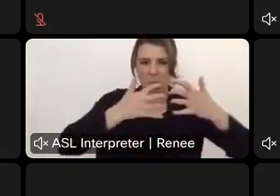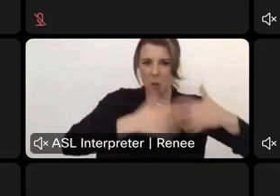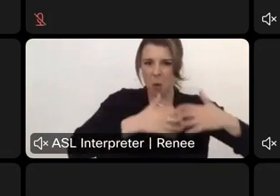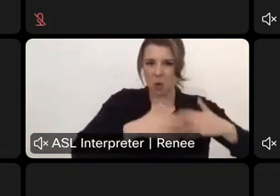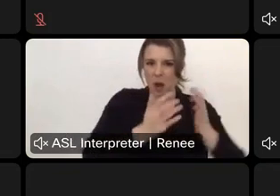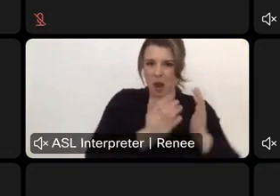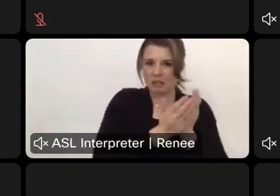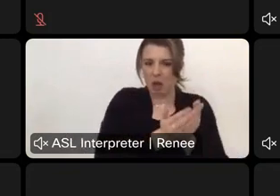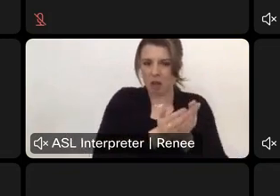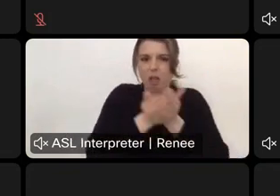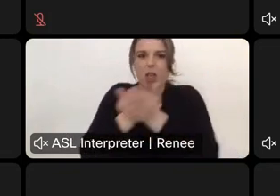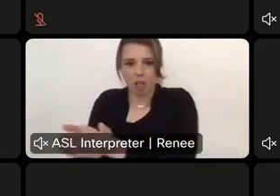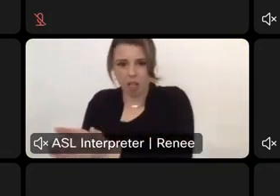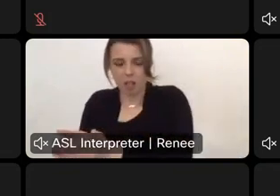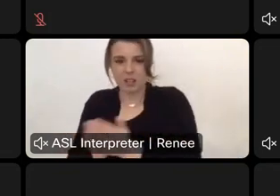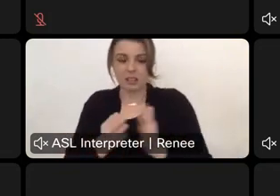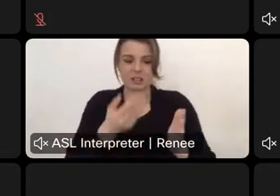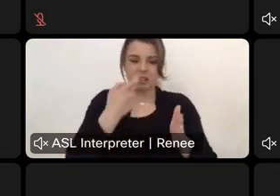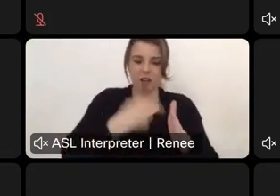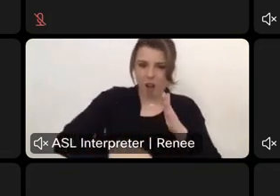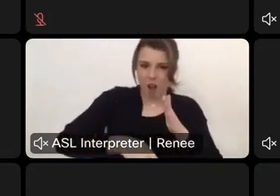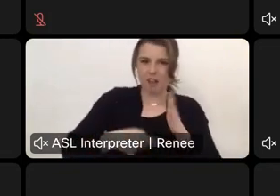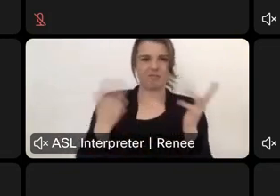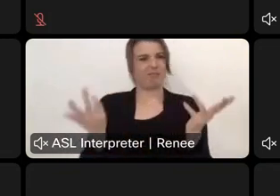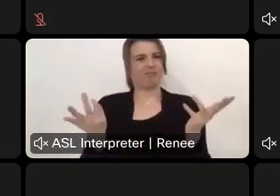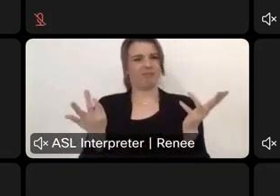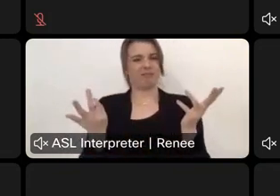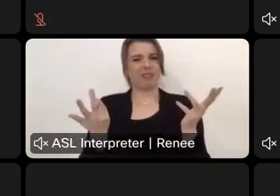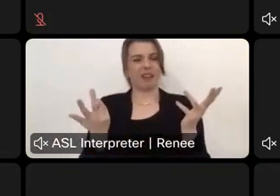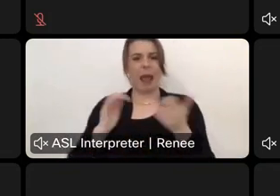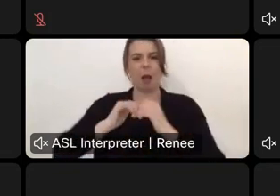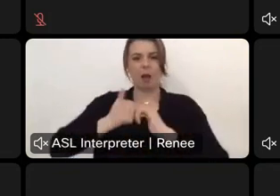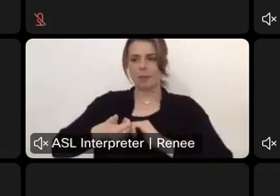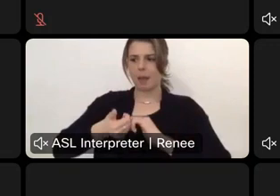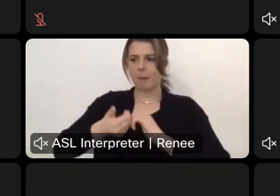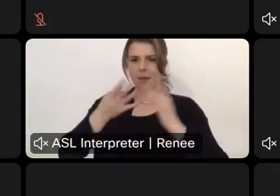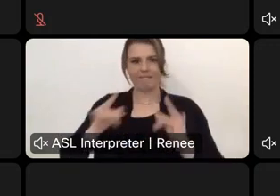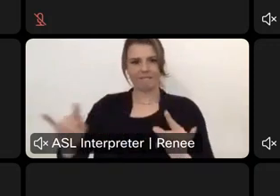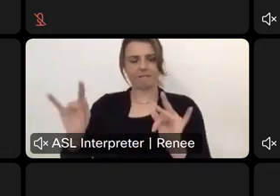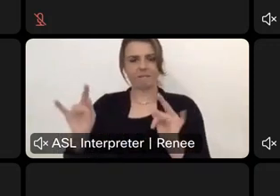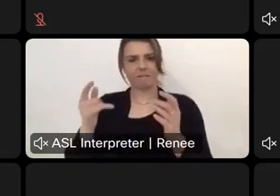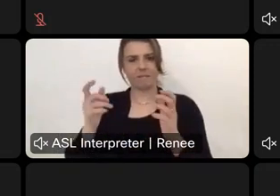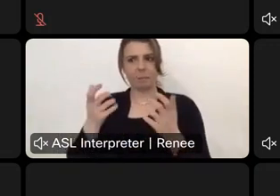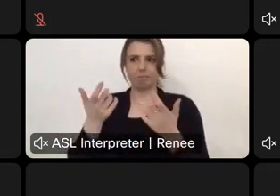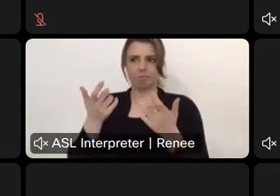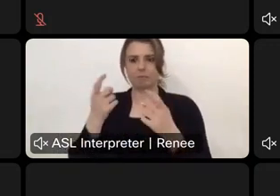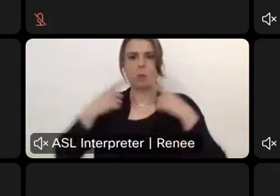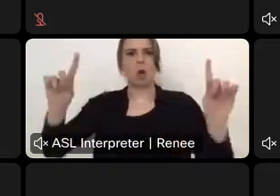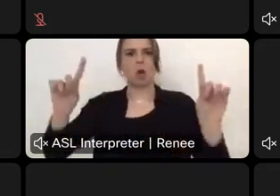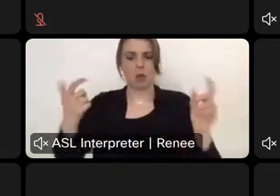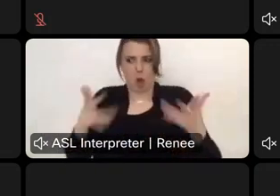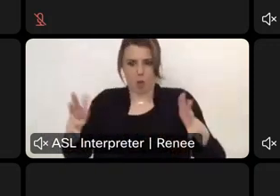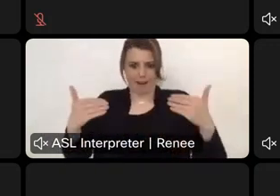That the fees will bring in. How can this be even be effectively enforced? There's already a staff shortage.